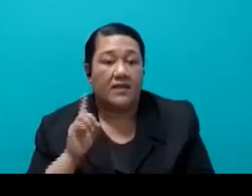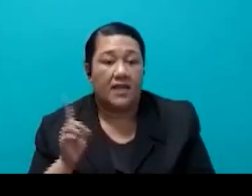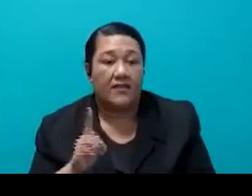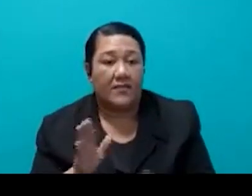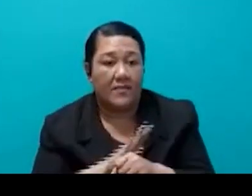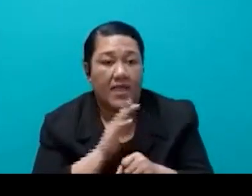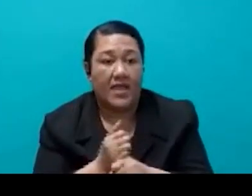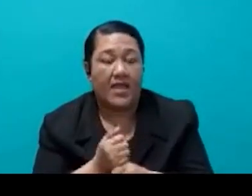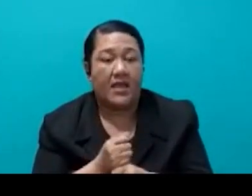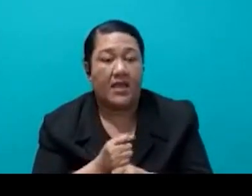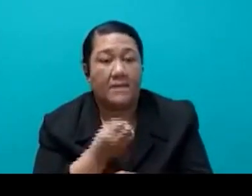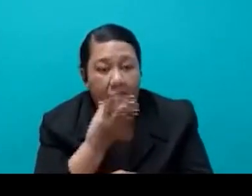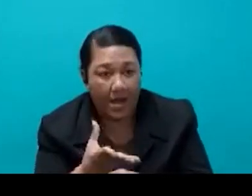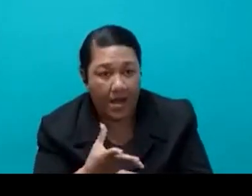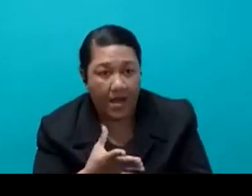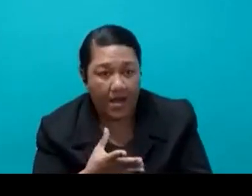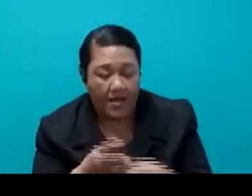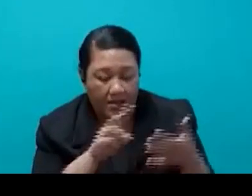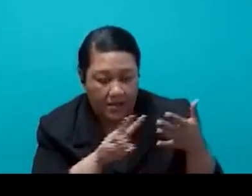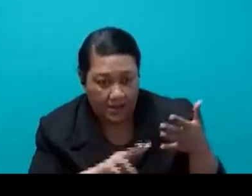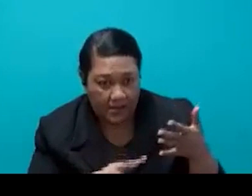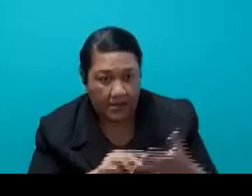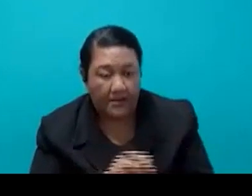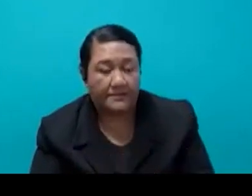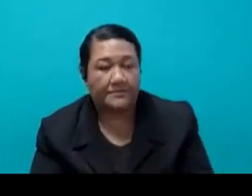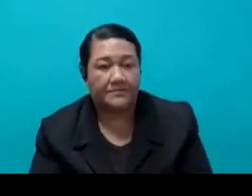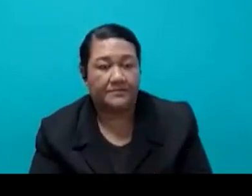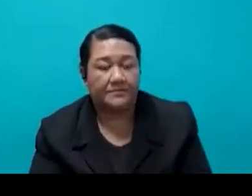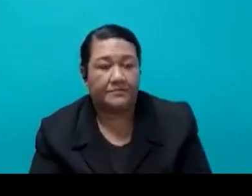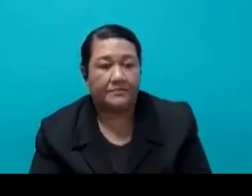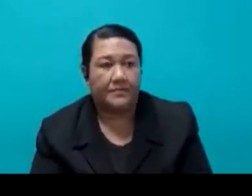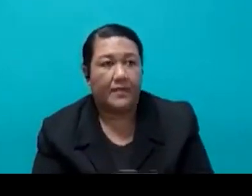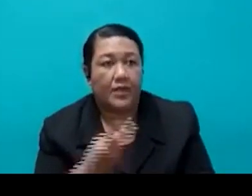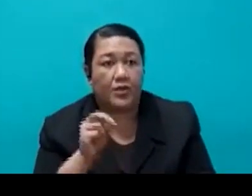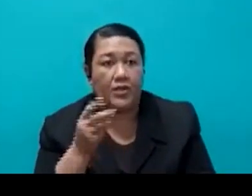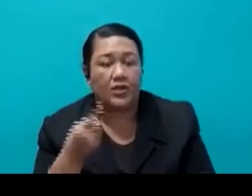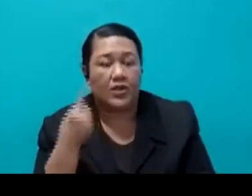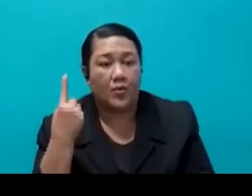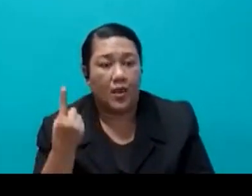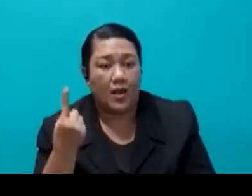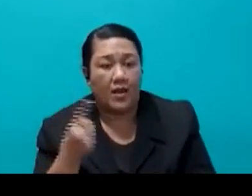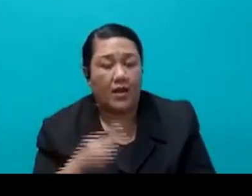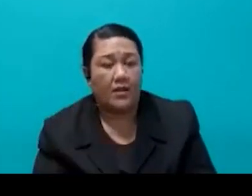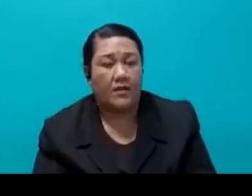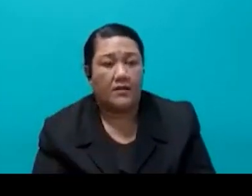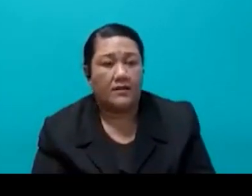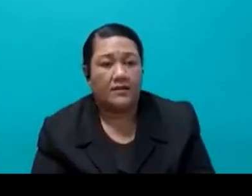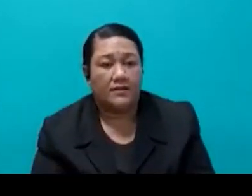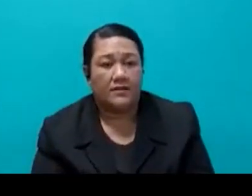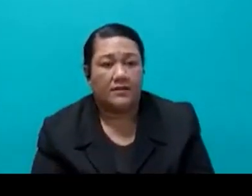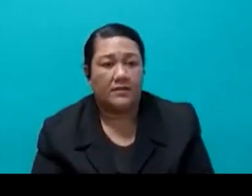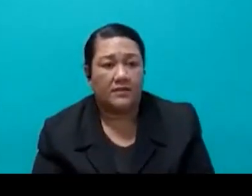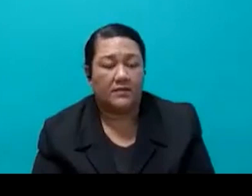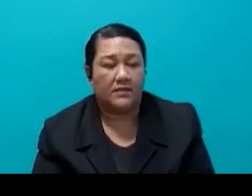in 2021, seeking,